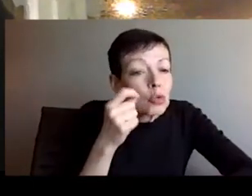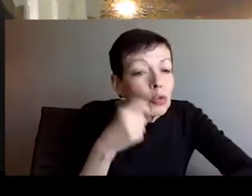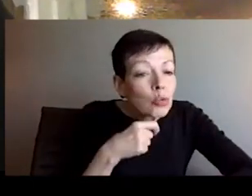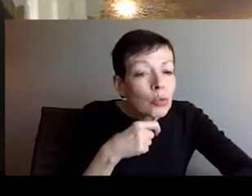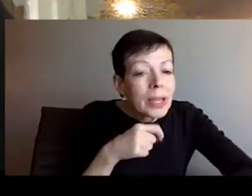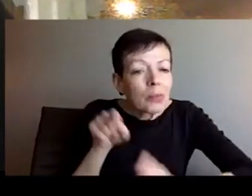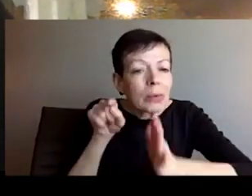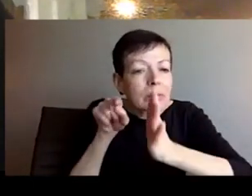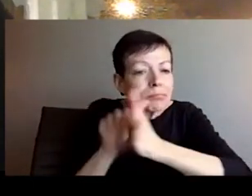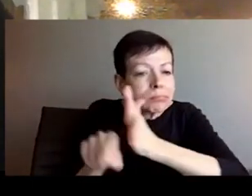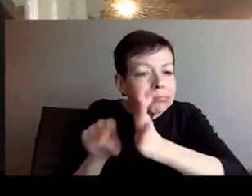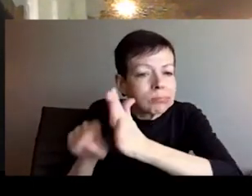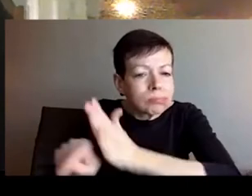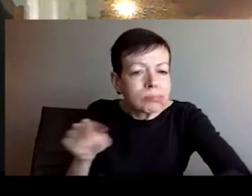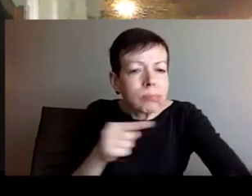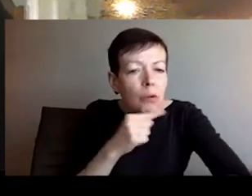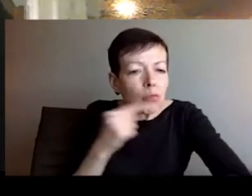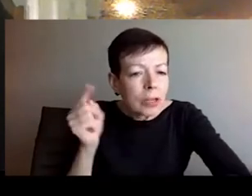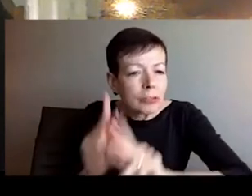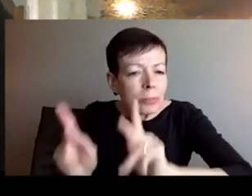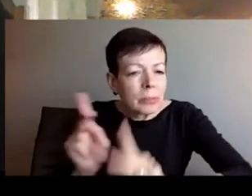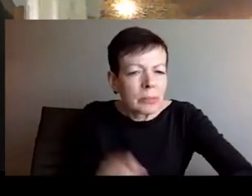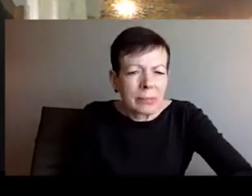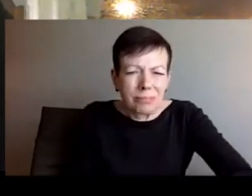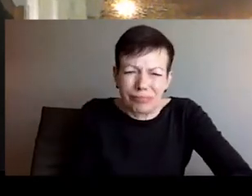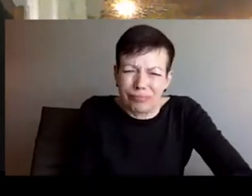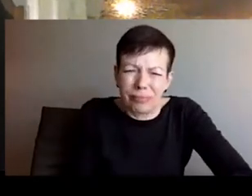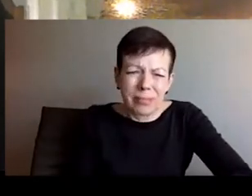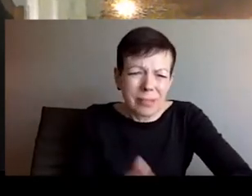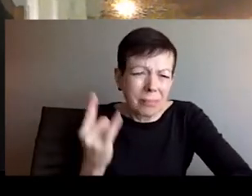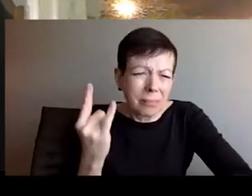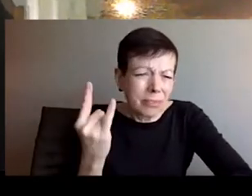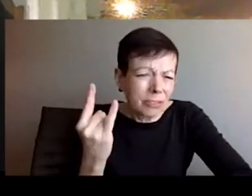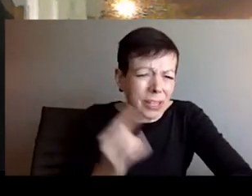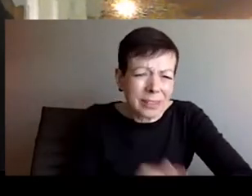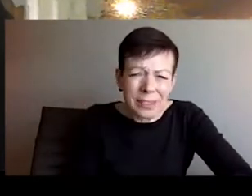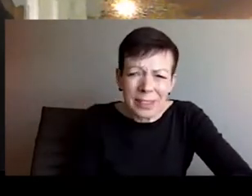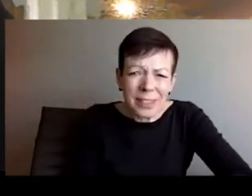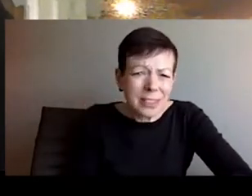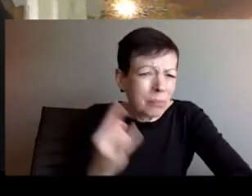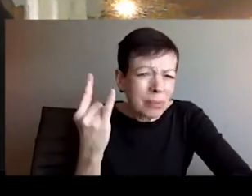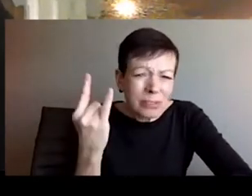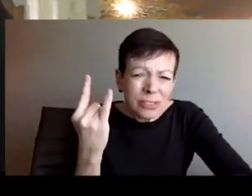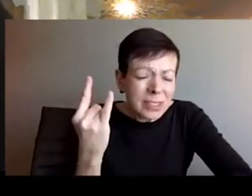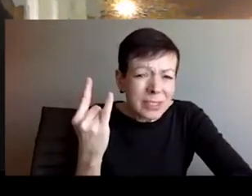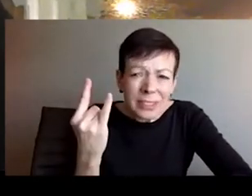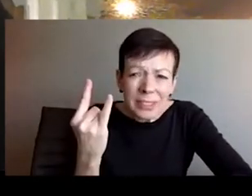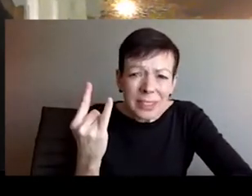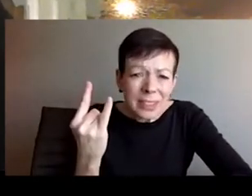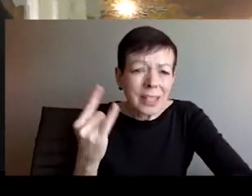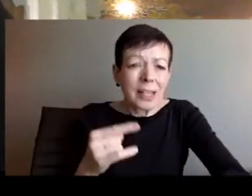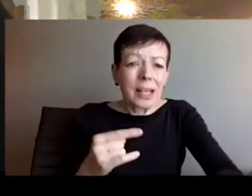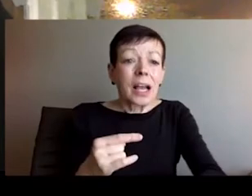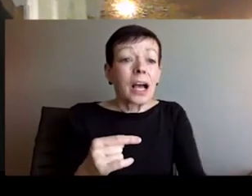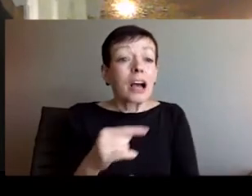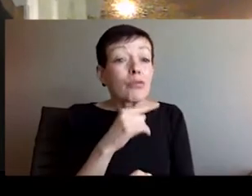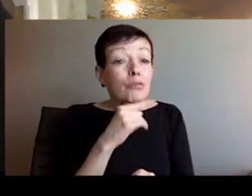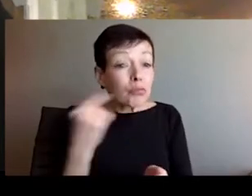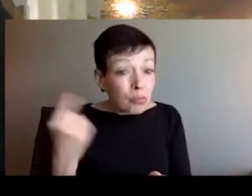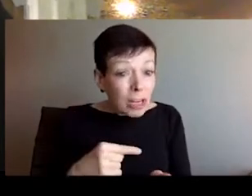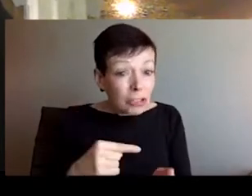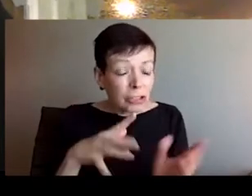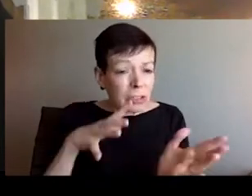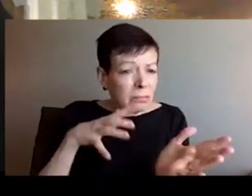that was on one of the last meetings between Putin and Emmanuel